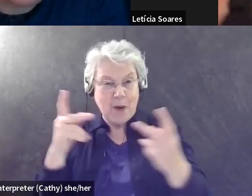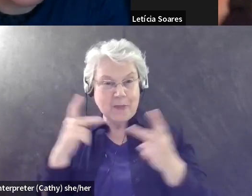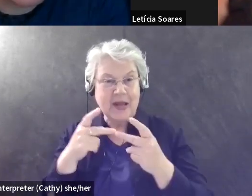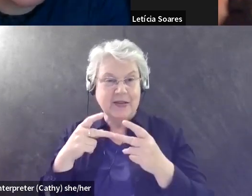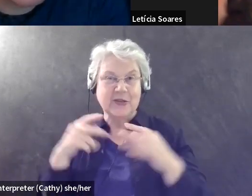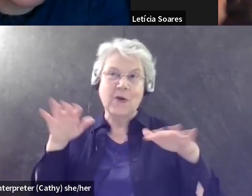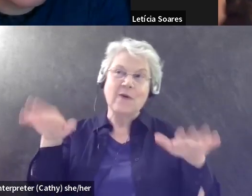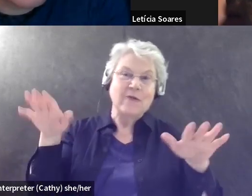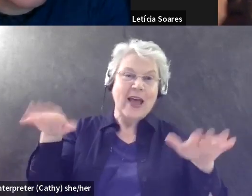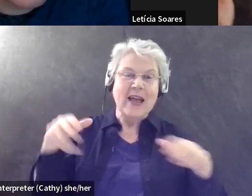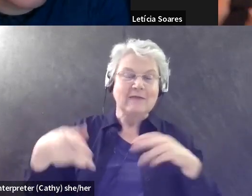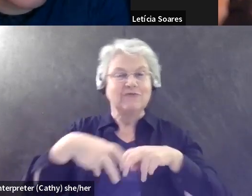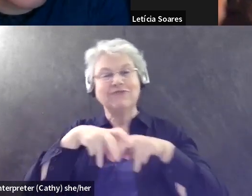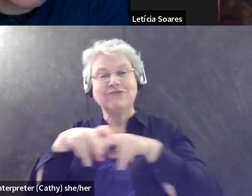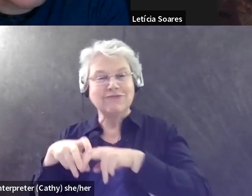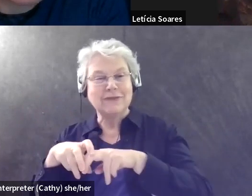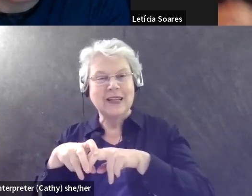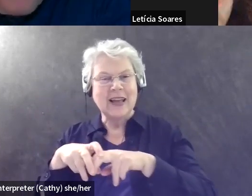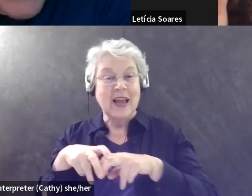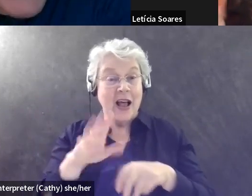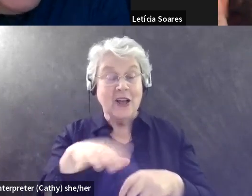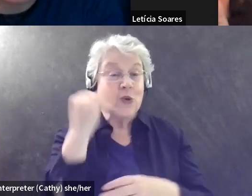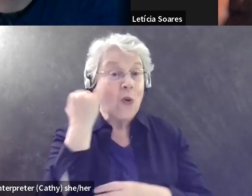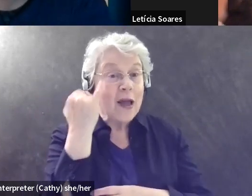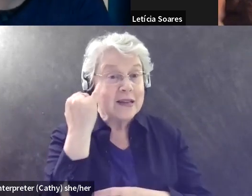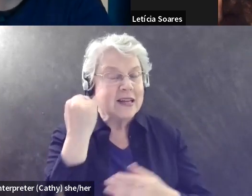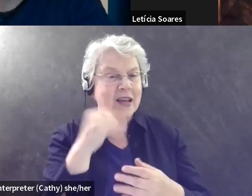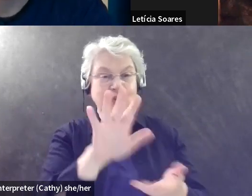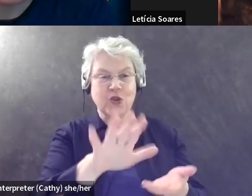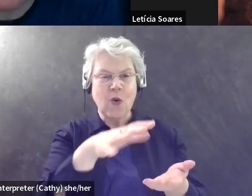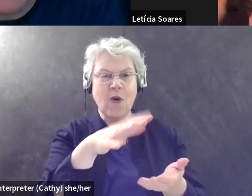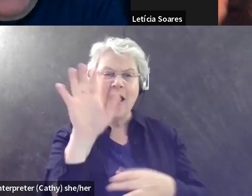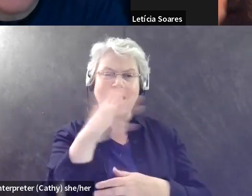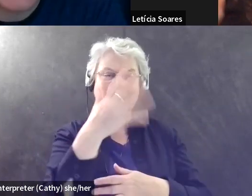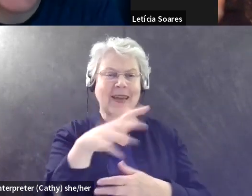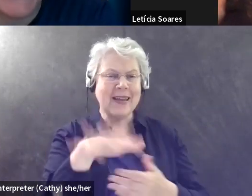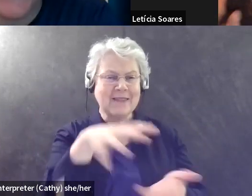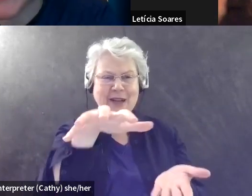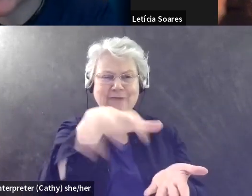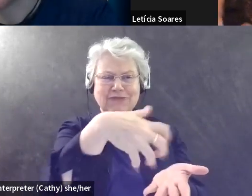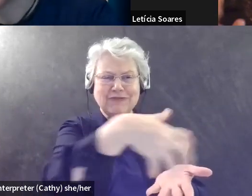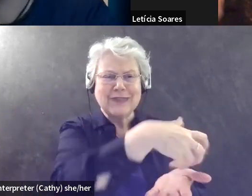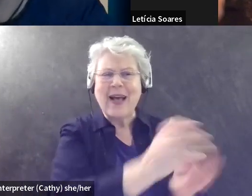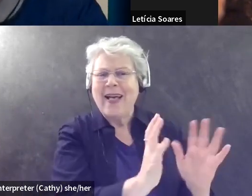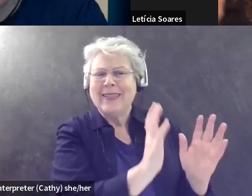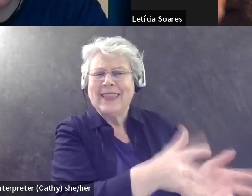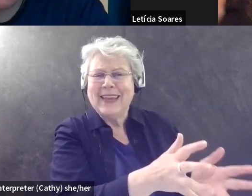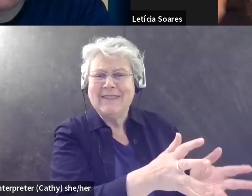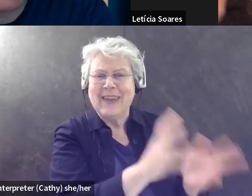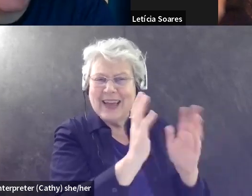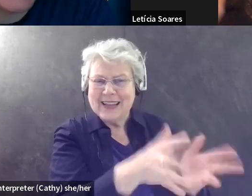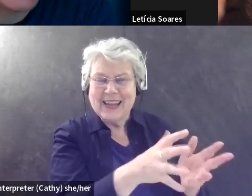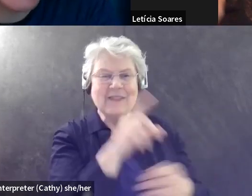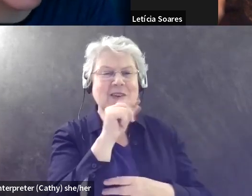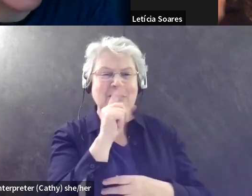Can we please stop raking our leaves? Right. your leaves. Leave the leaves. Leave the leaves. leaves. will benefit